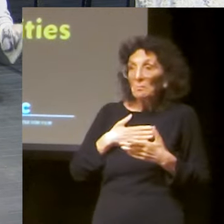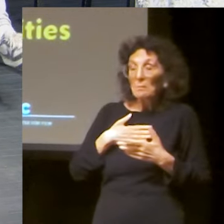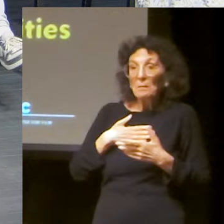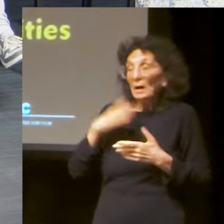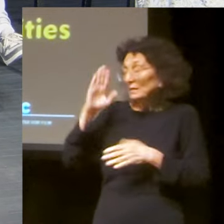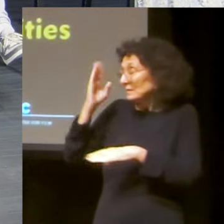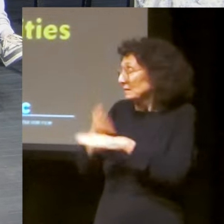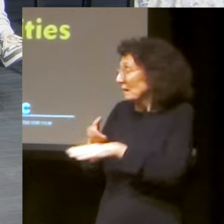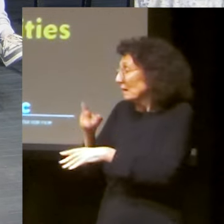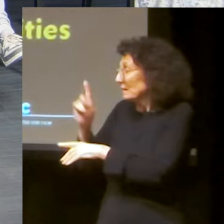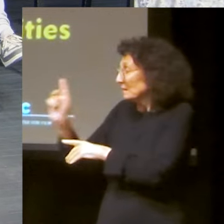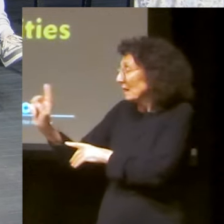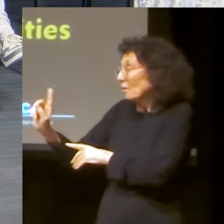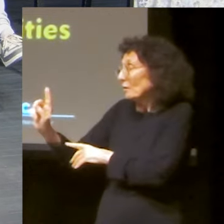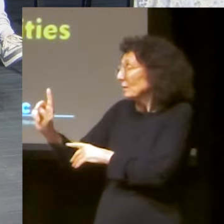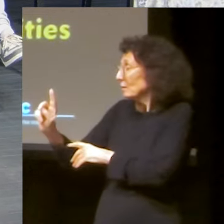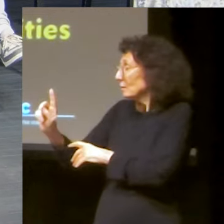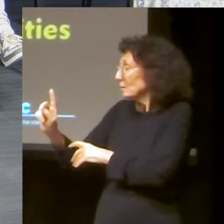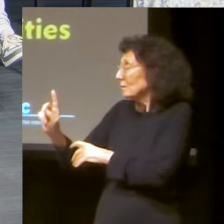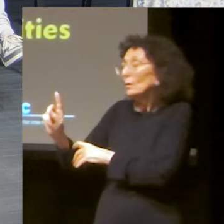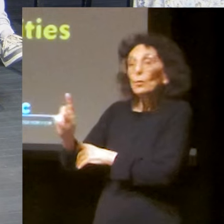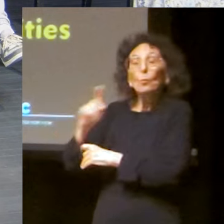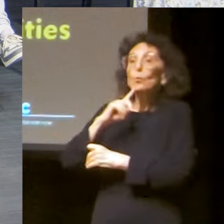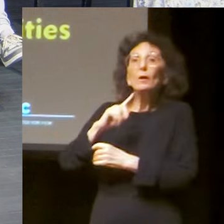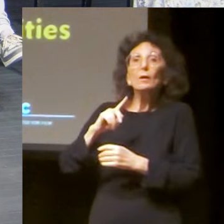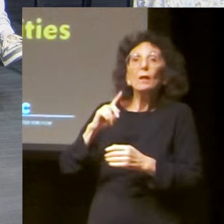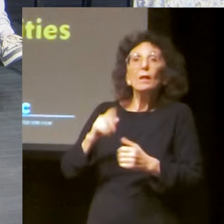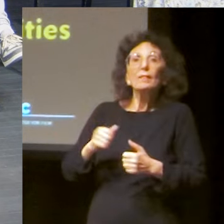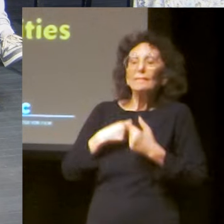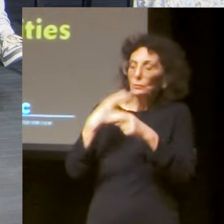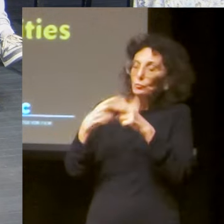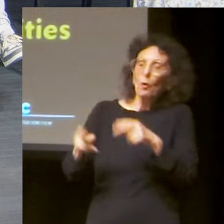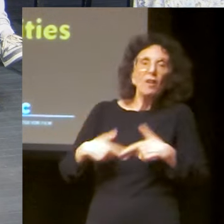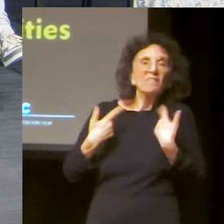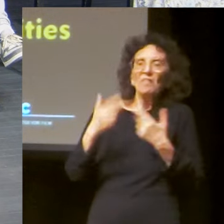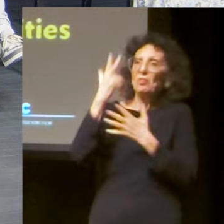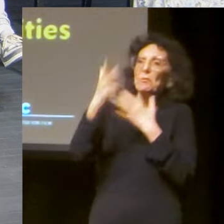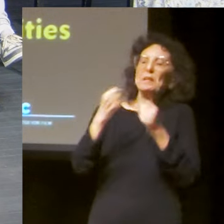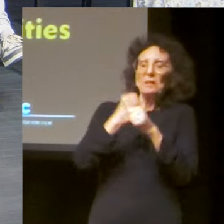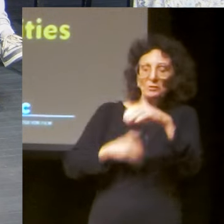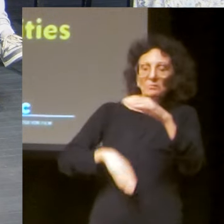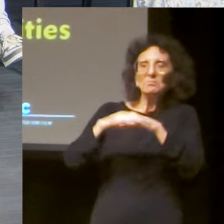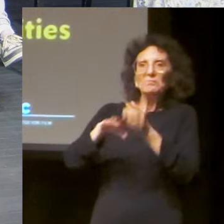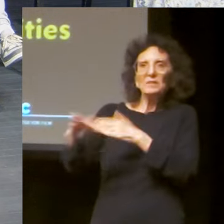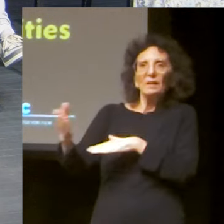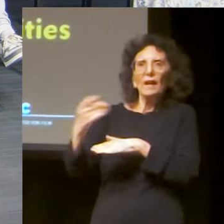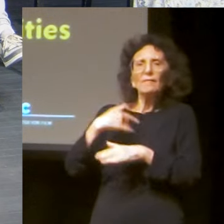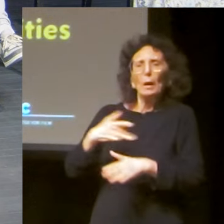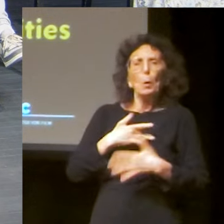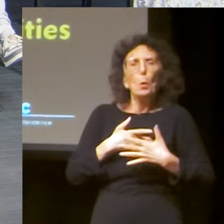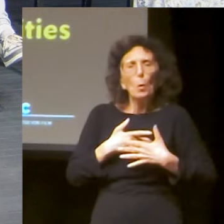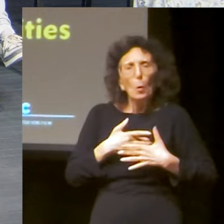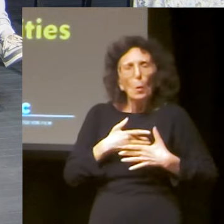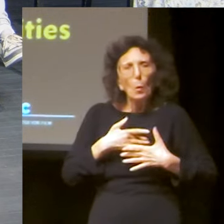Yes. When the doctors first told me that Derek wouldn't live